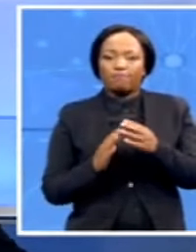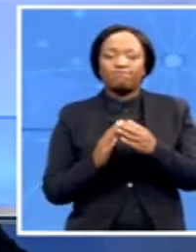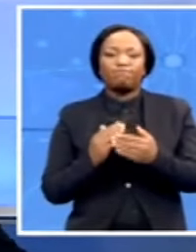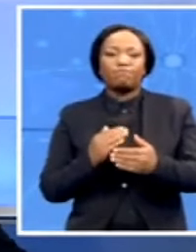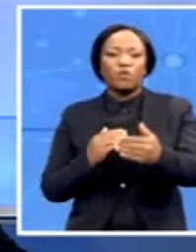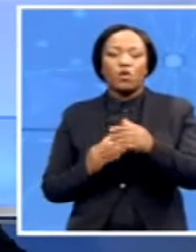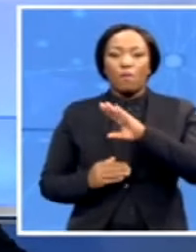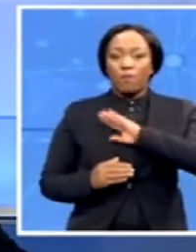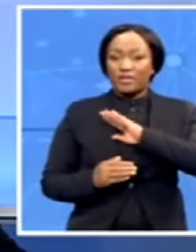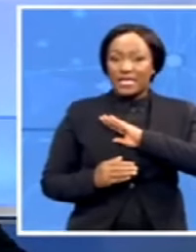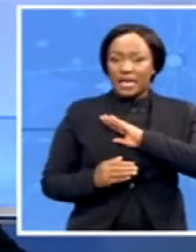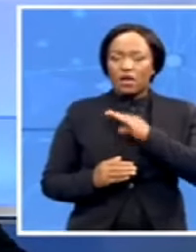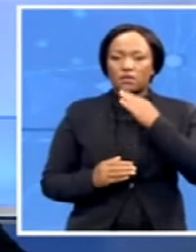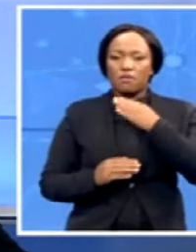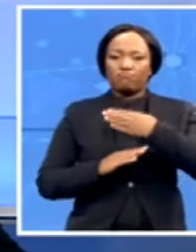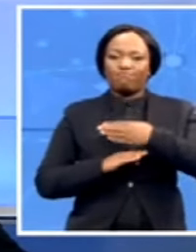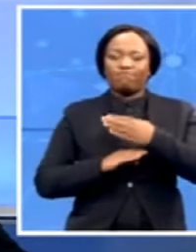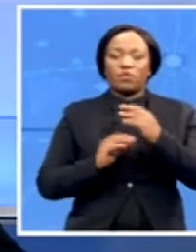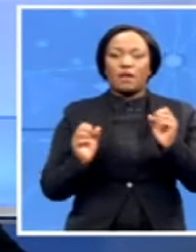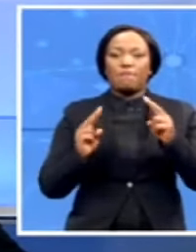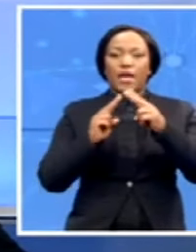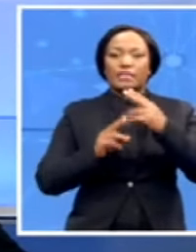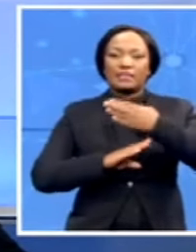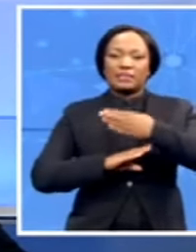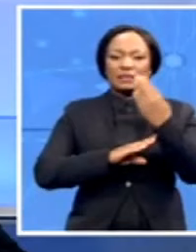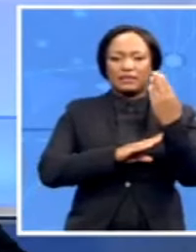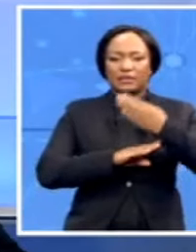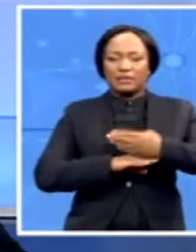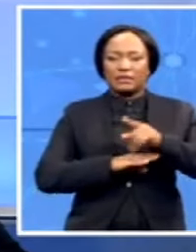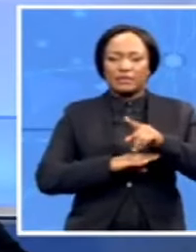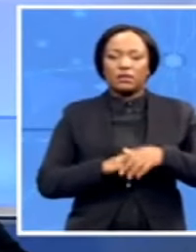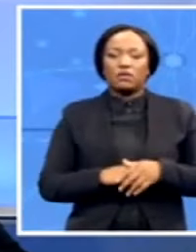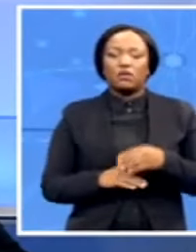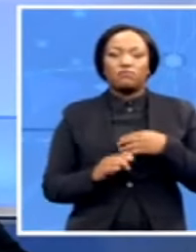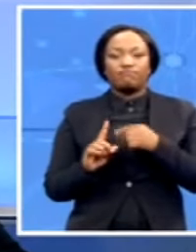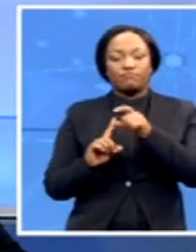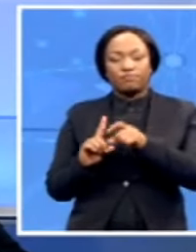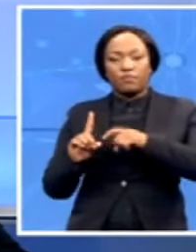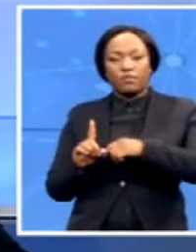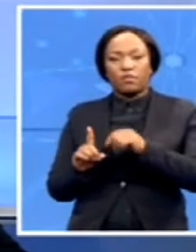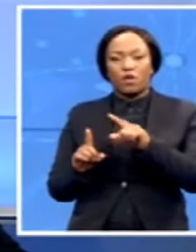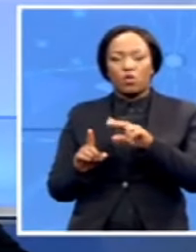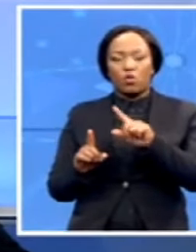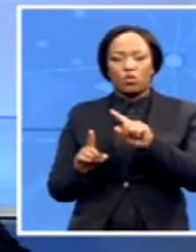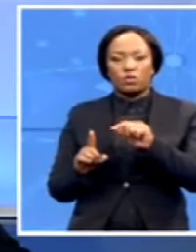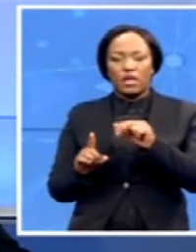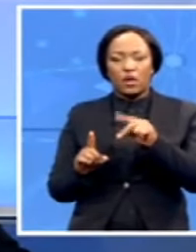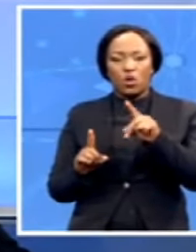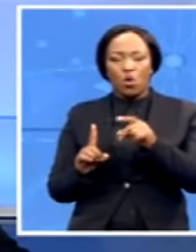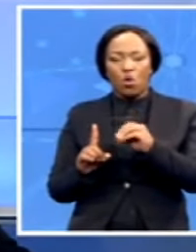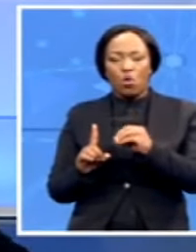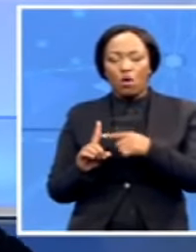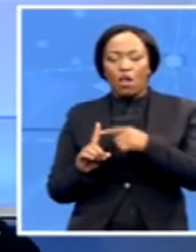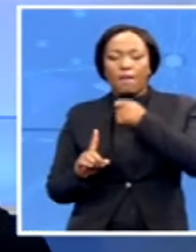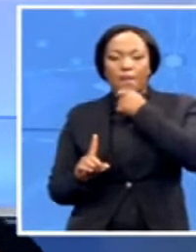Our reporter Rotendo Bobodi is covering that story. Let's hear how the transport department in the province hopes